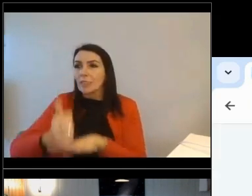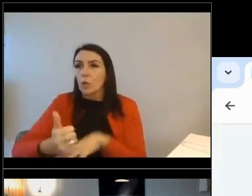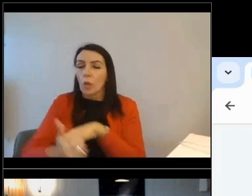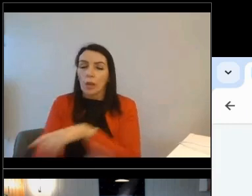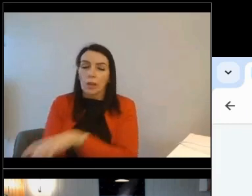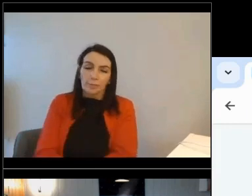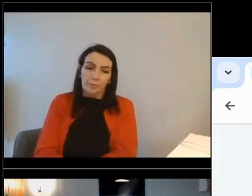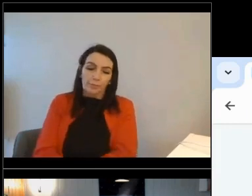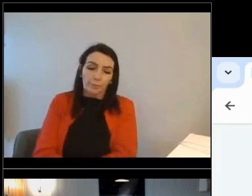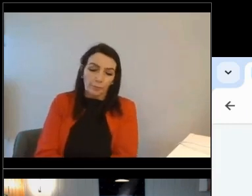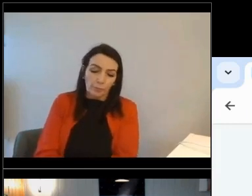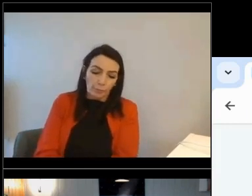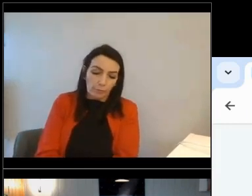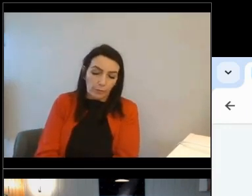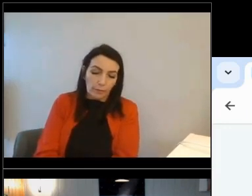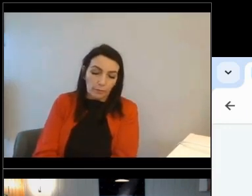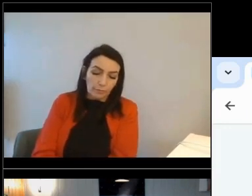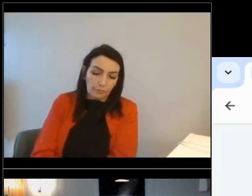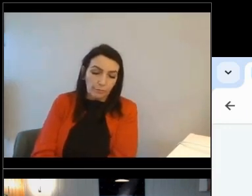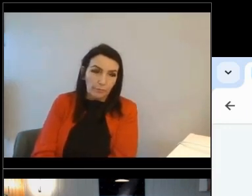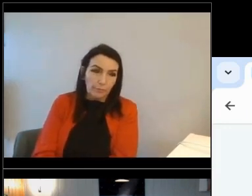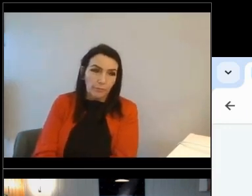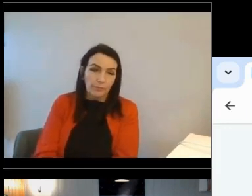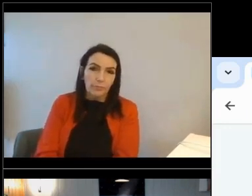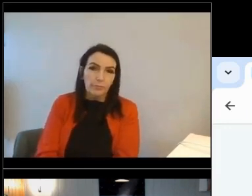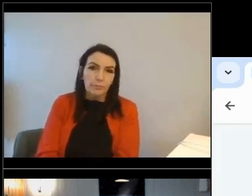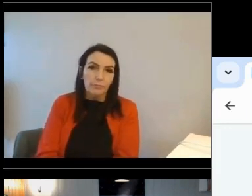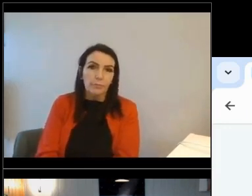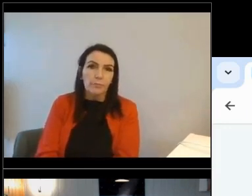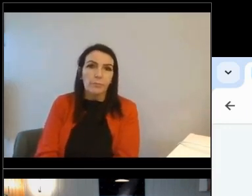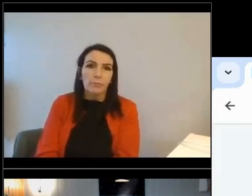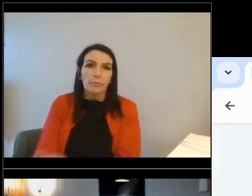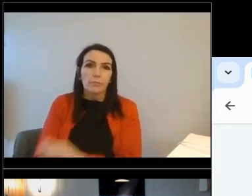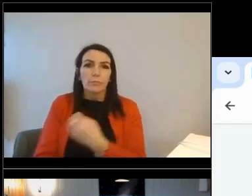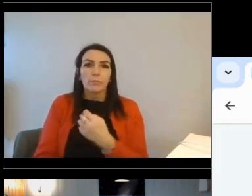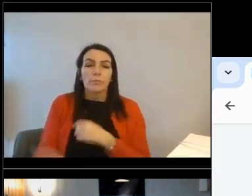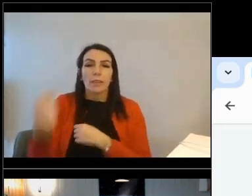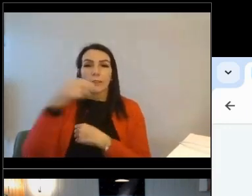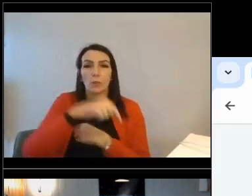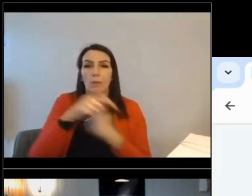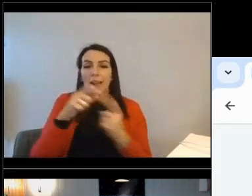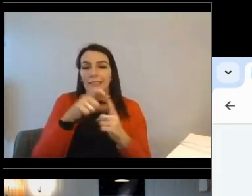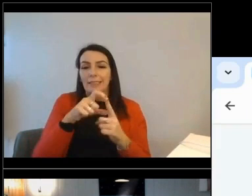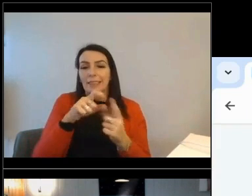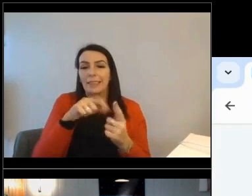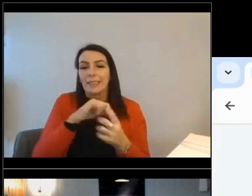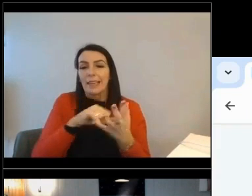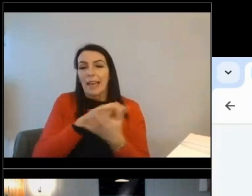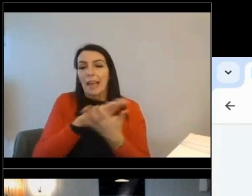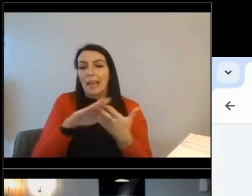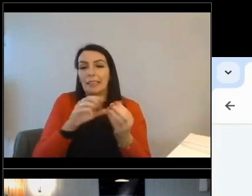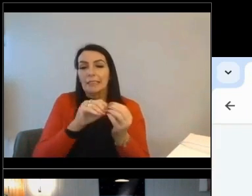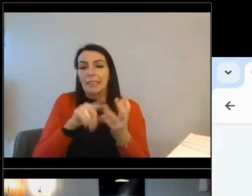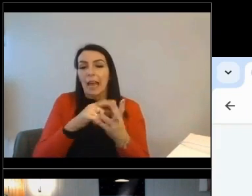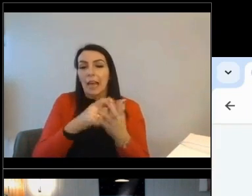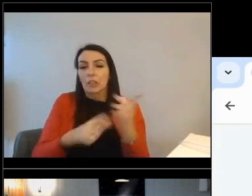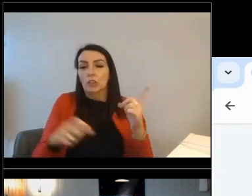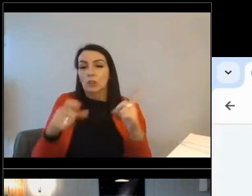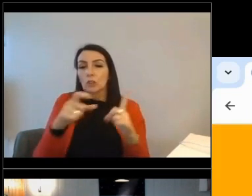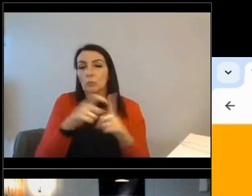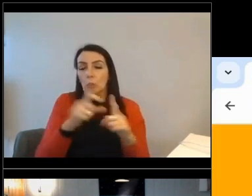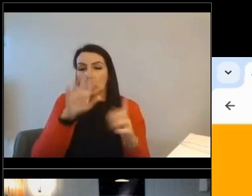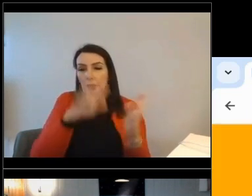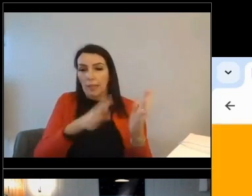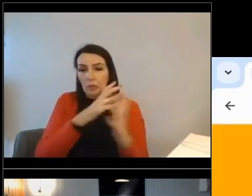So I'll return to the dashboard, which you can do at any point. The customer can revisit their sort of central